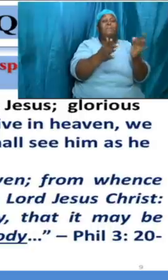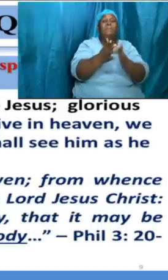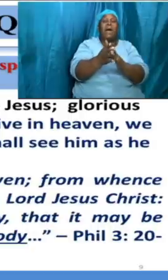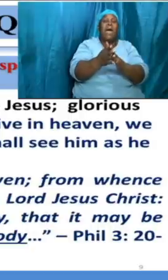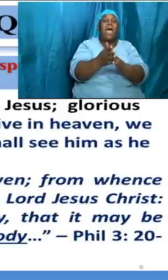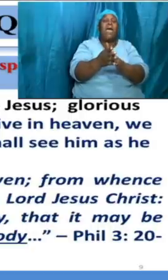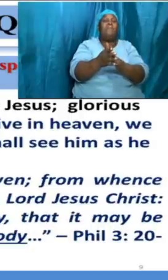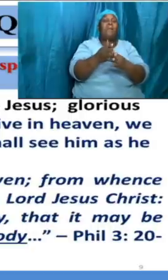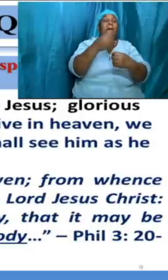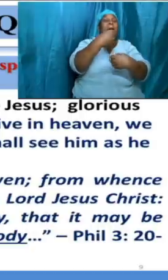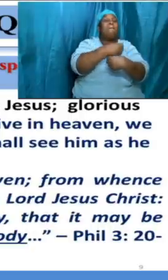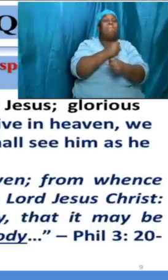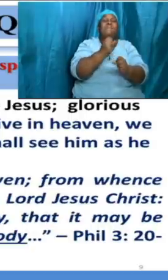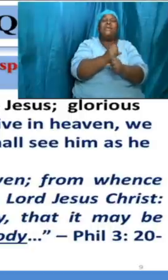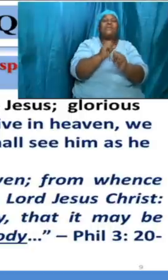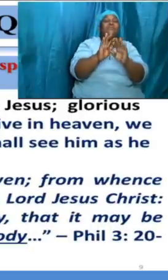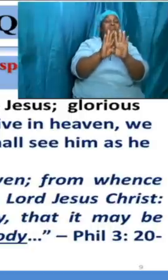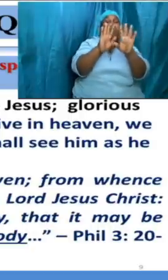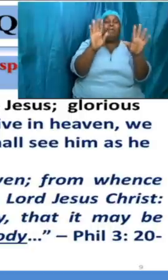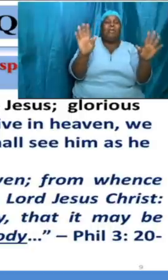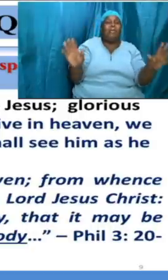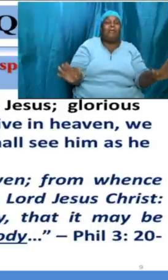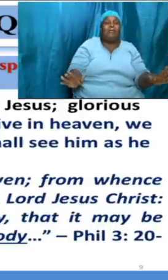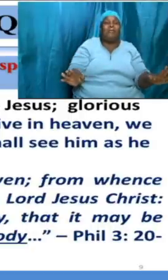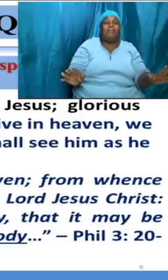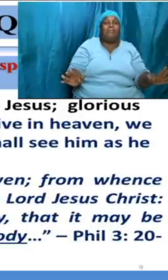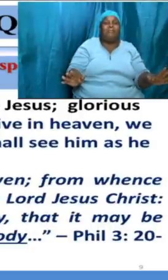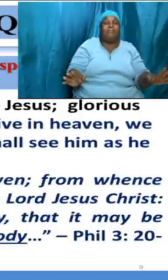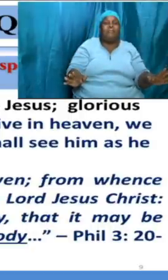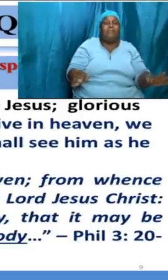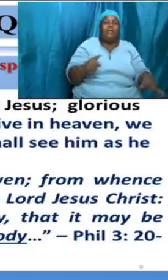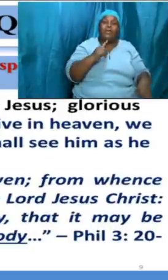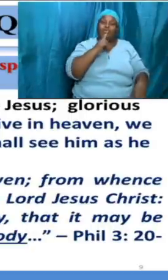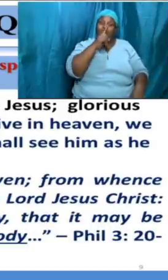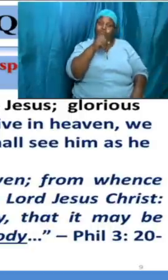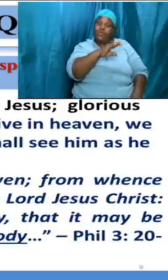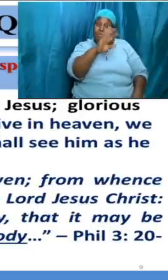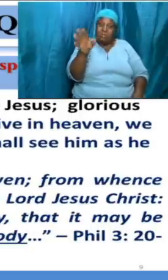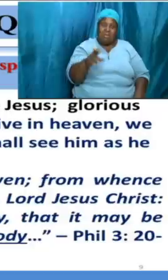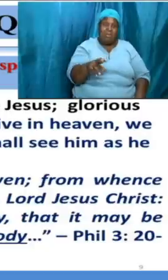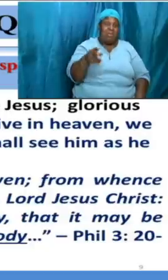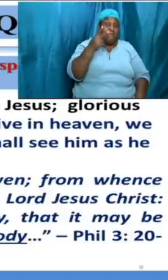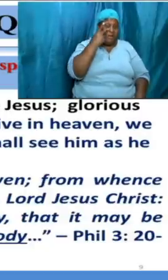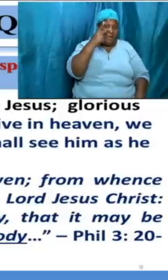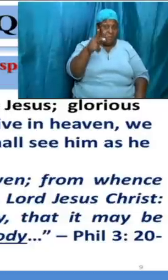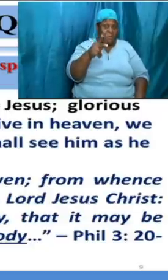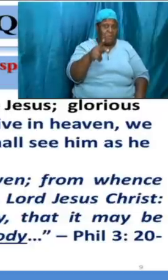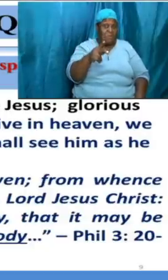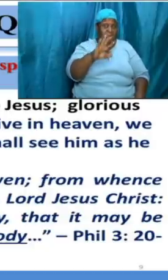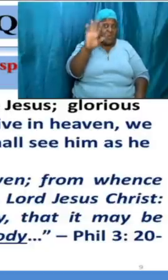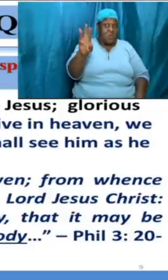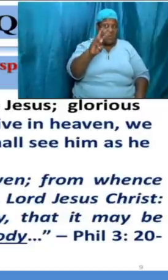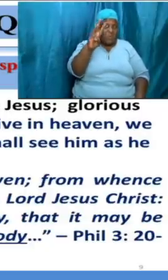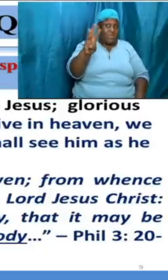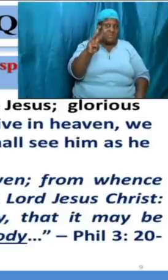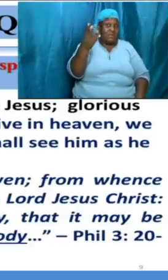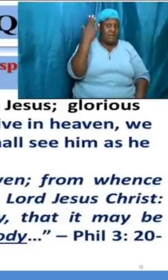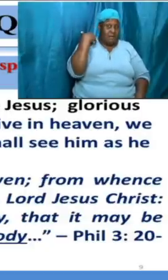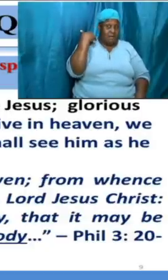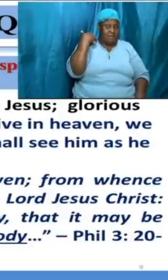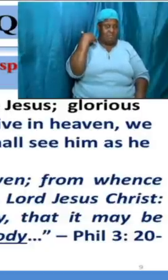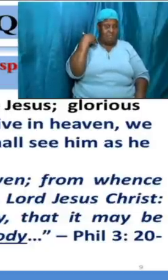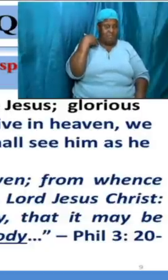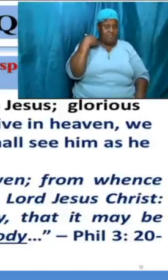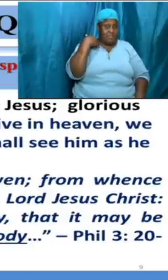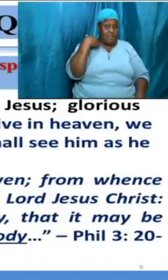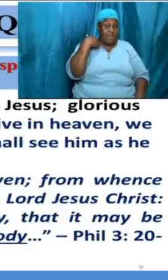abundantly clear in fact that we did not look at it last week but i'm going to use the opportunity today and i'm